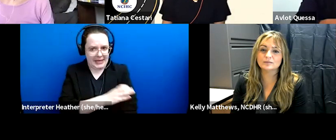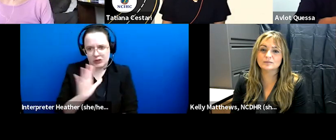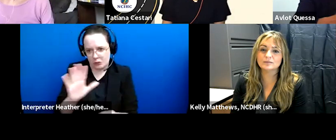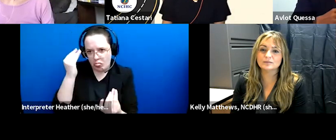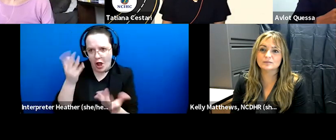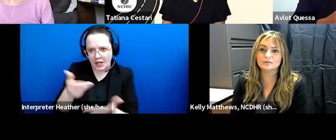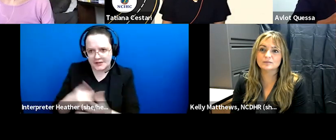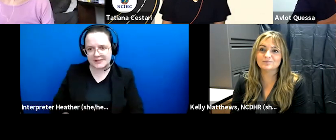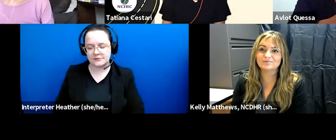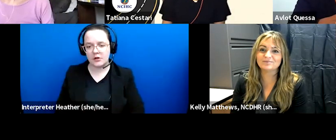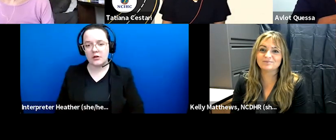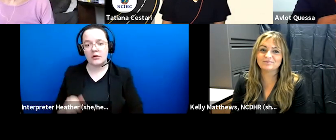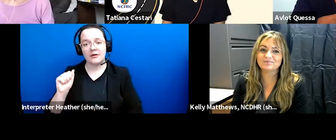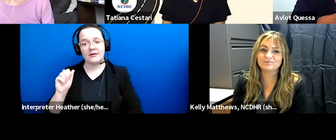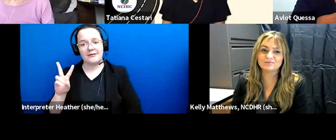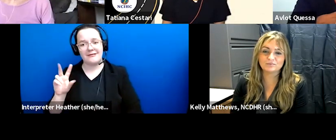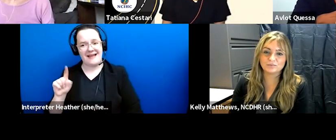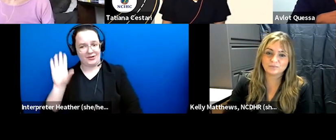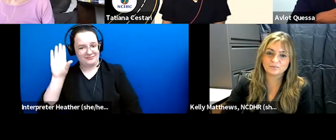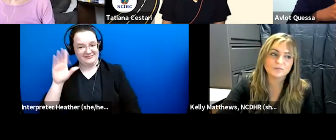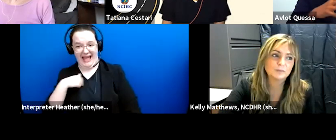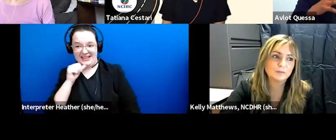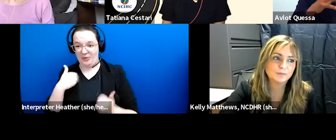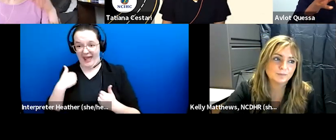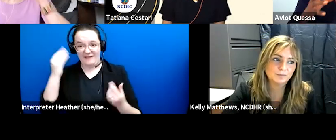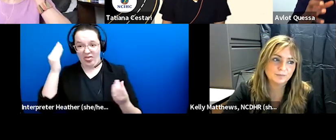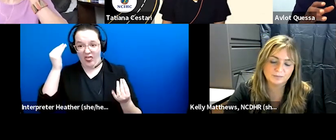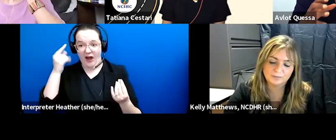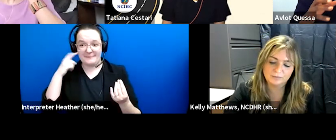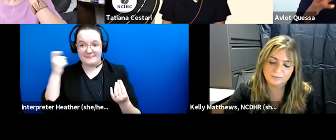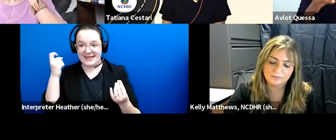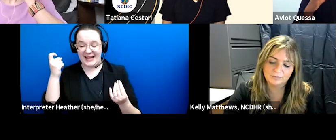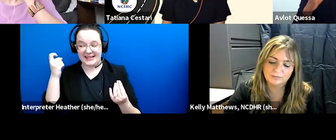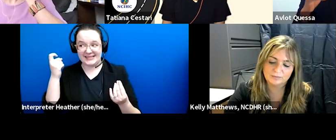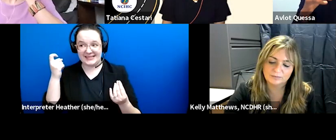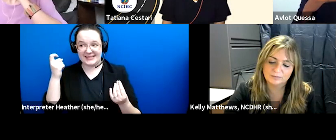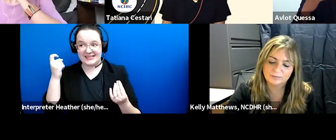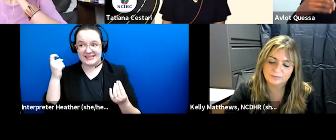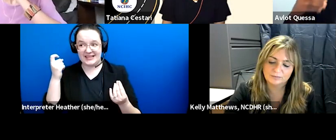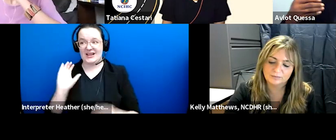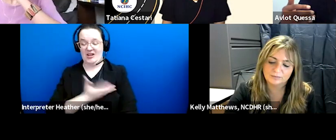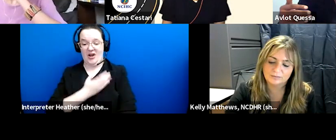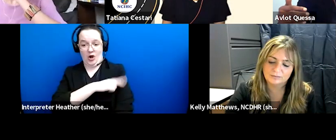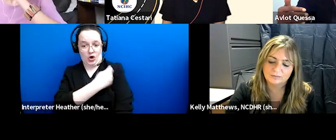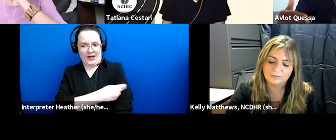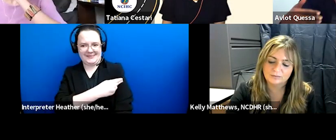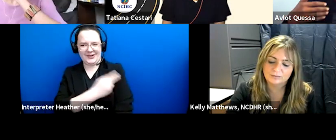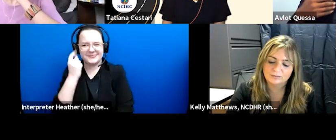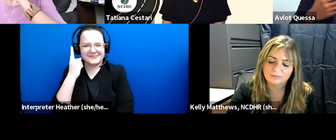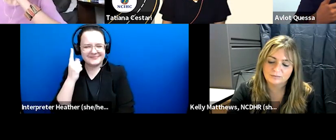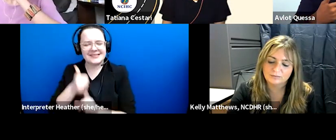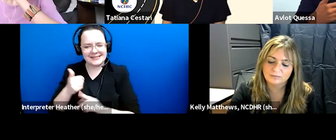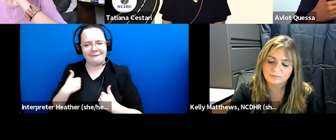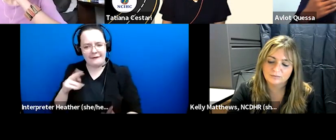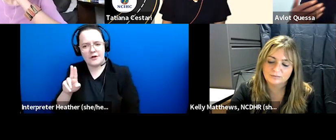so i i don't have a thought because um we um the hospital uh we we operate in the union environment so